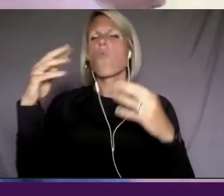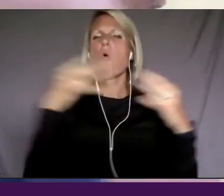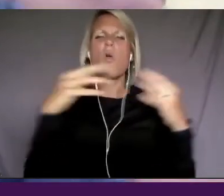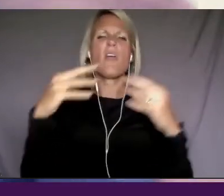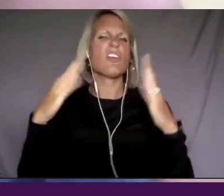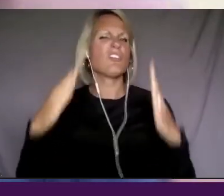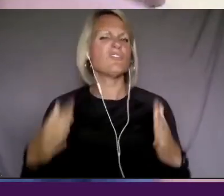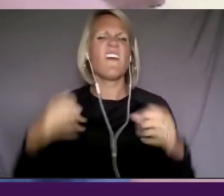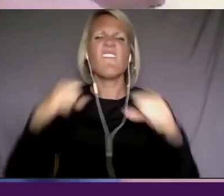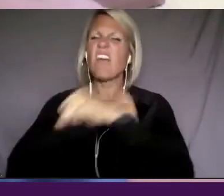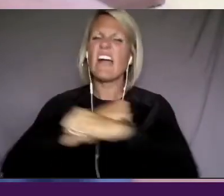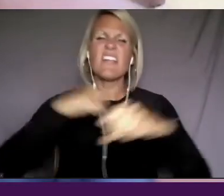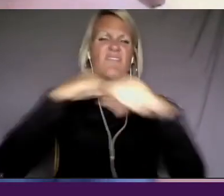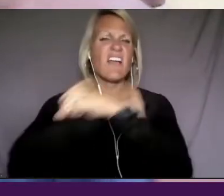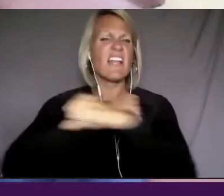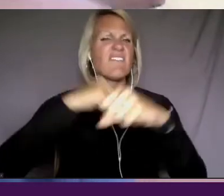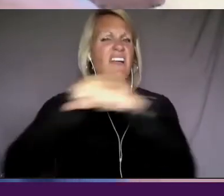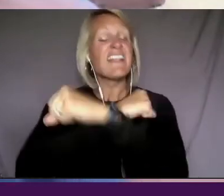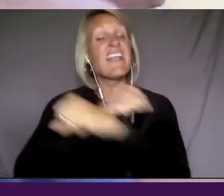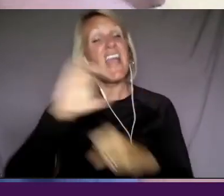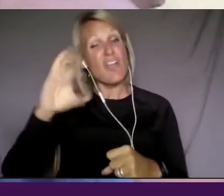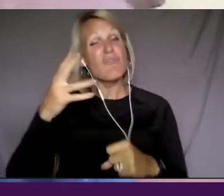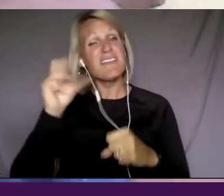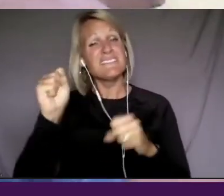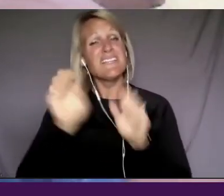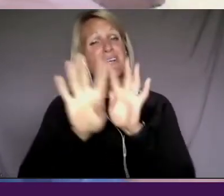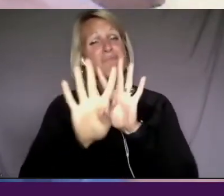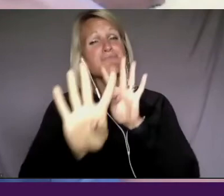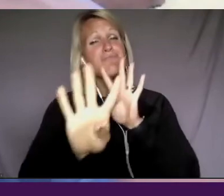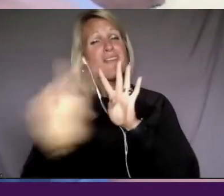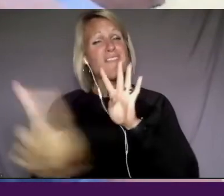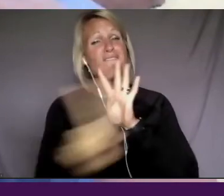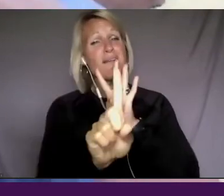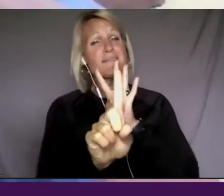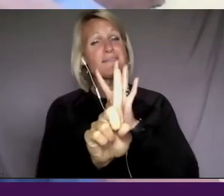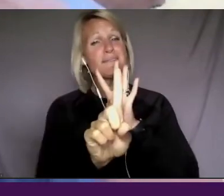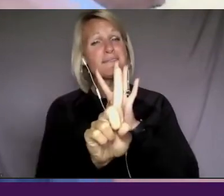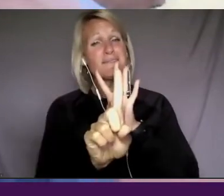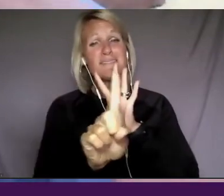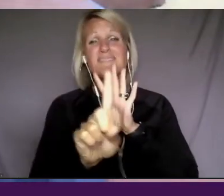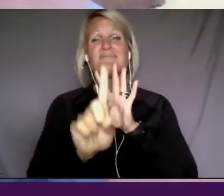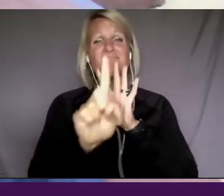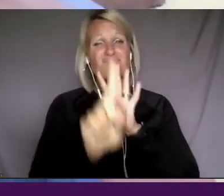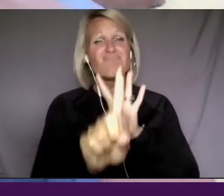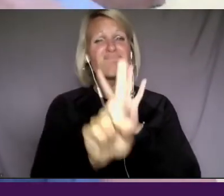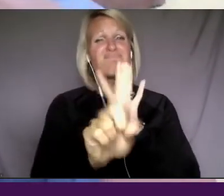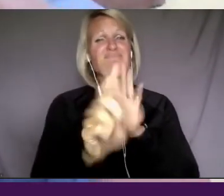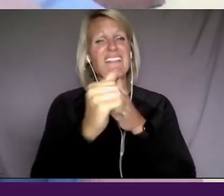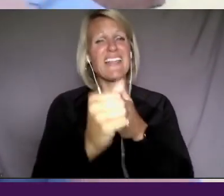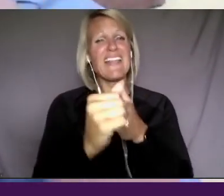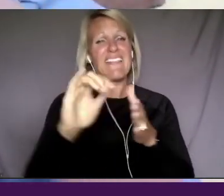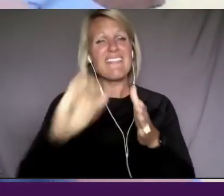and Chris is at the, at the forefront of this warrior battle that we are part of in this battle of narrative.